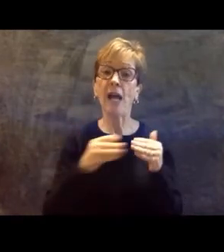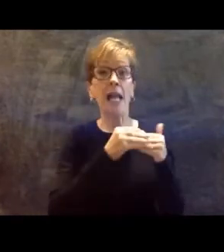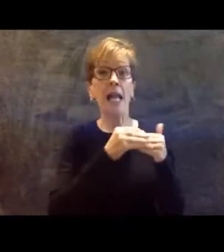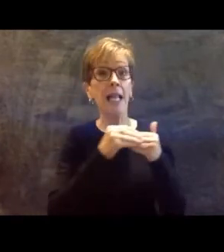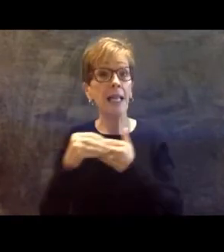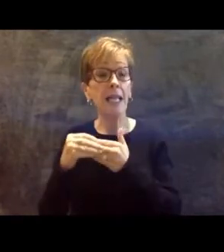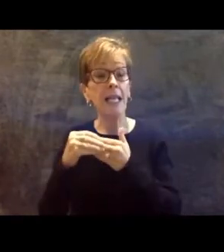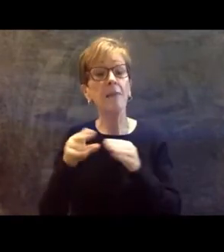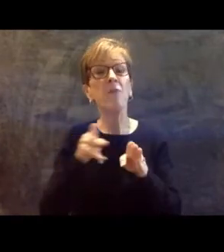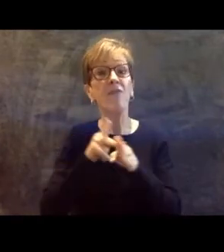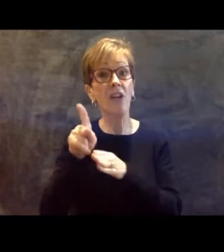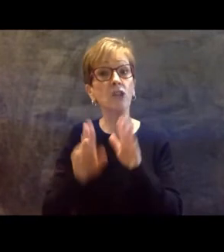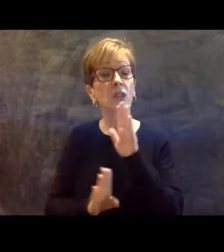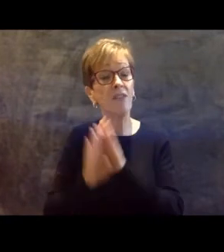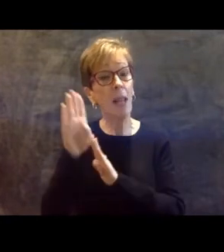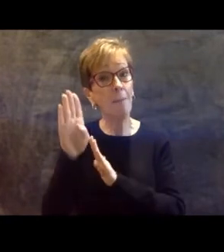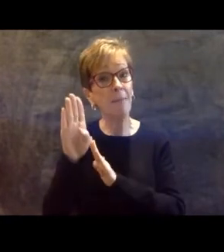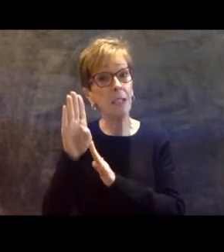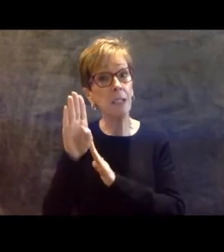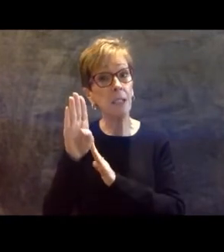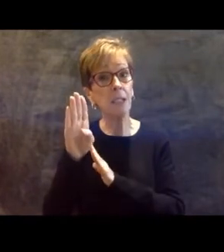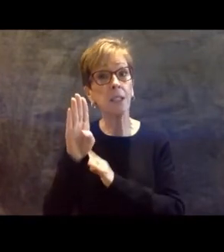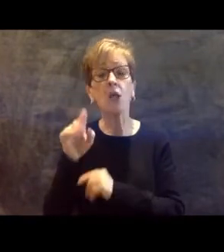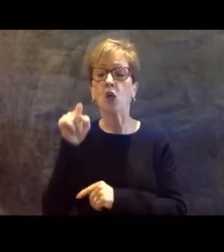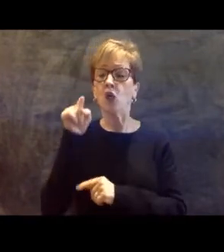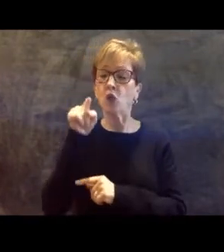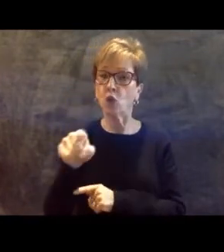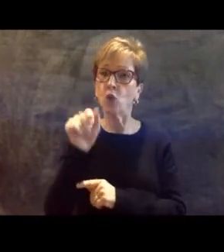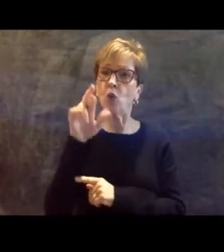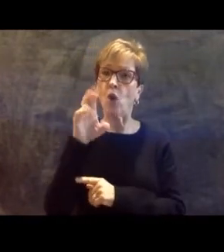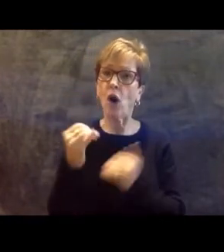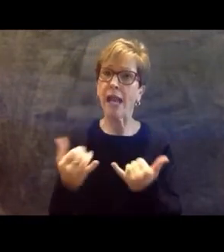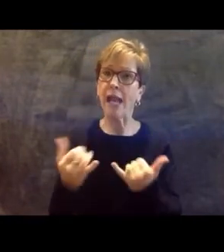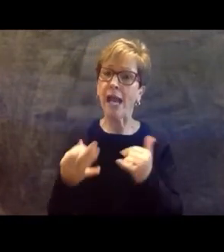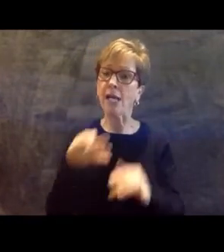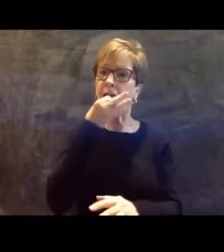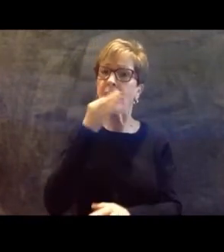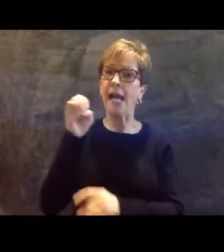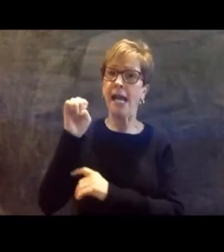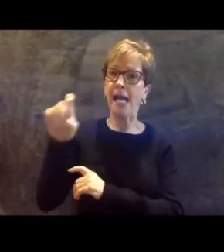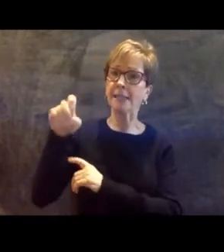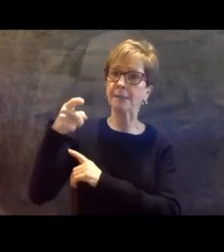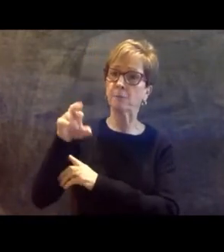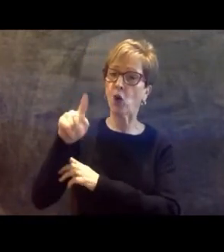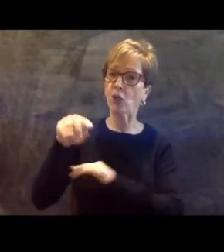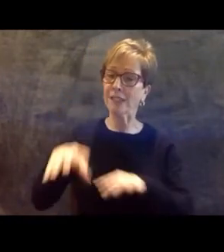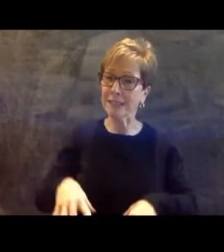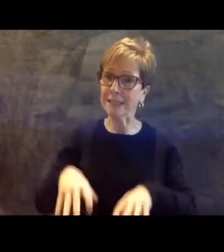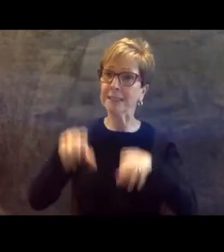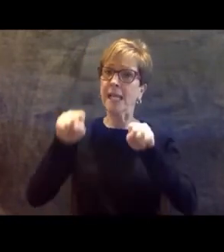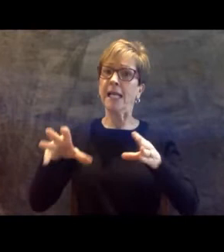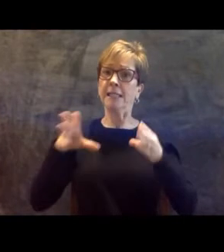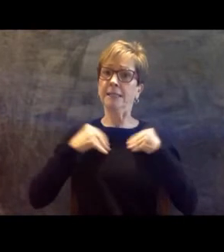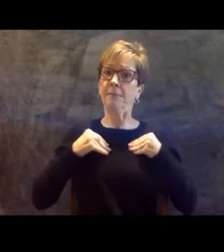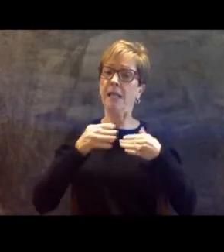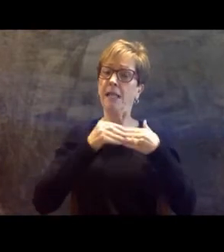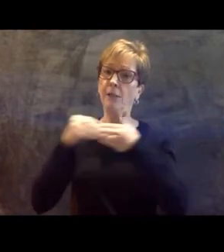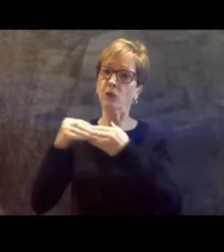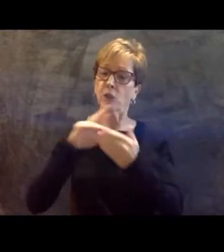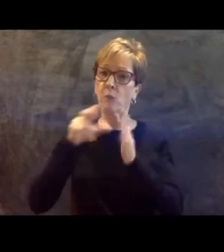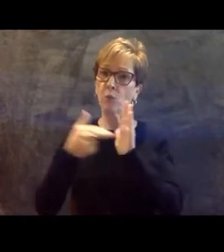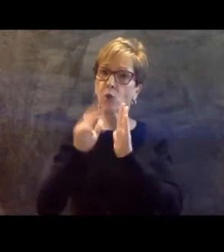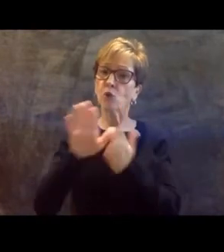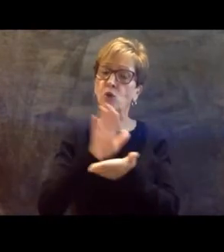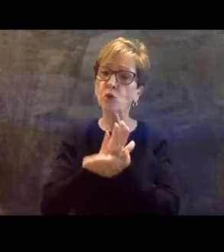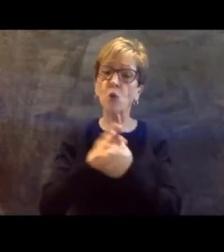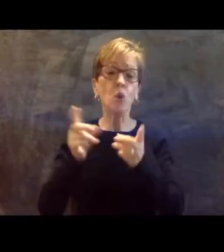You are the expert. Take on a leadership role at your school or your district or at the state